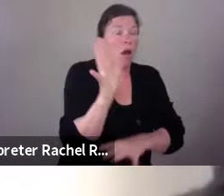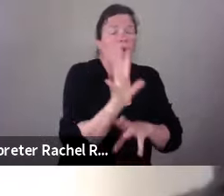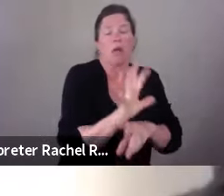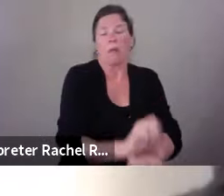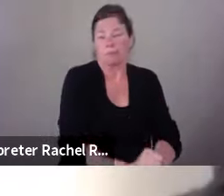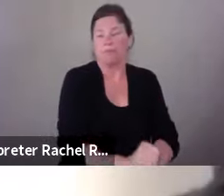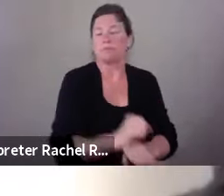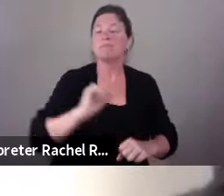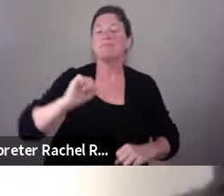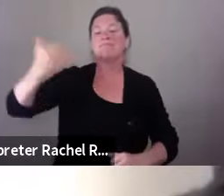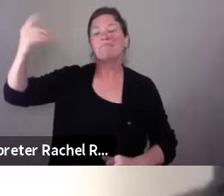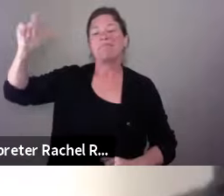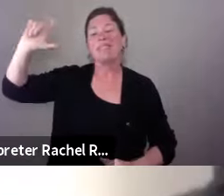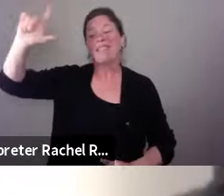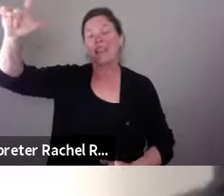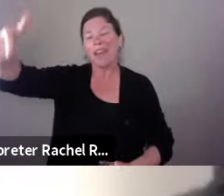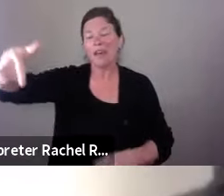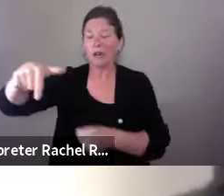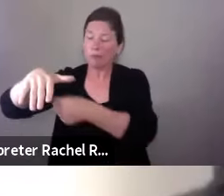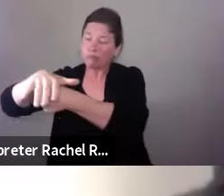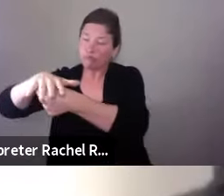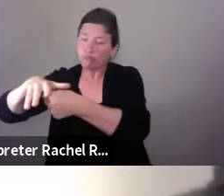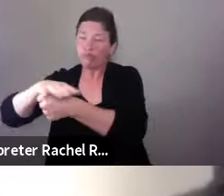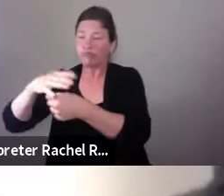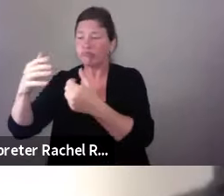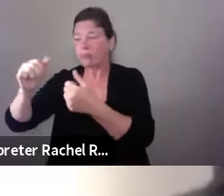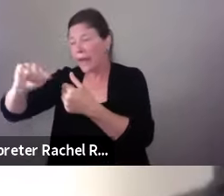on a local city or a state level,